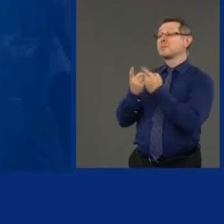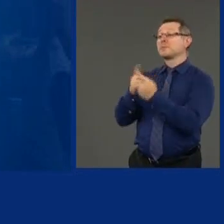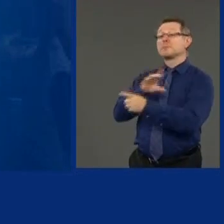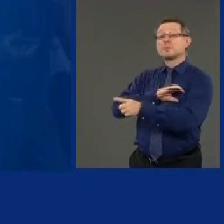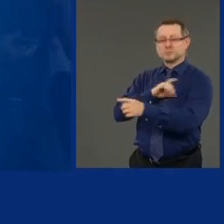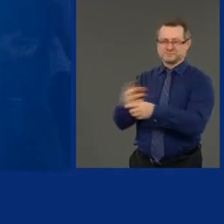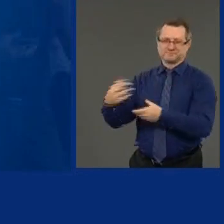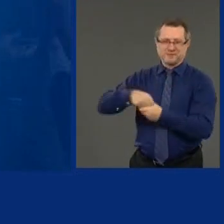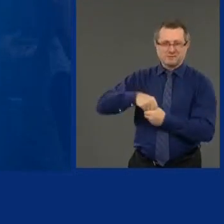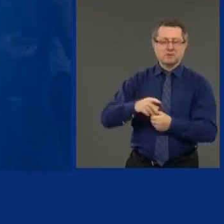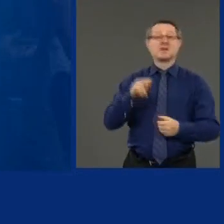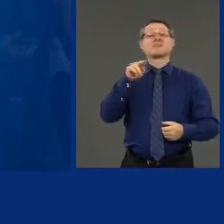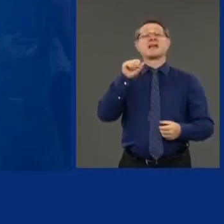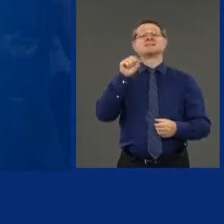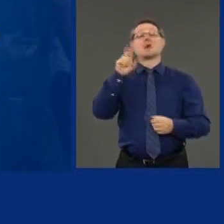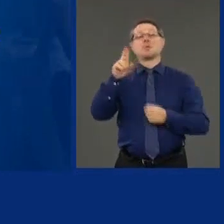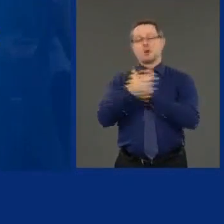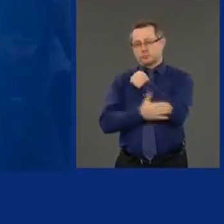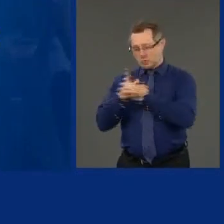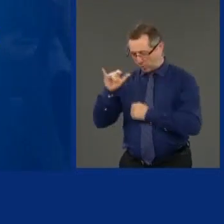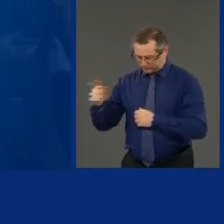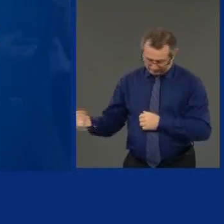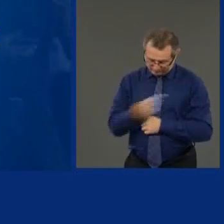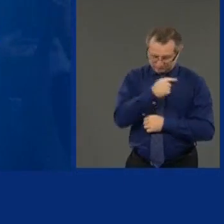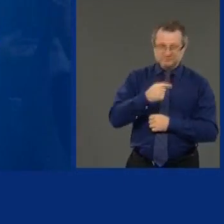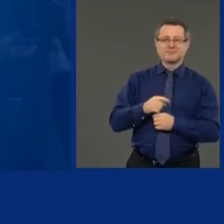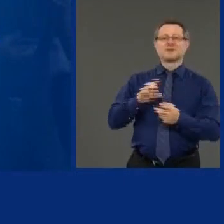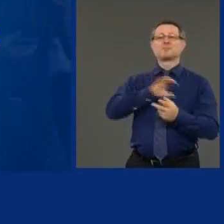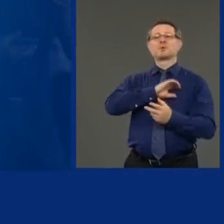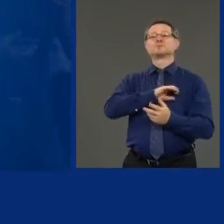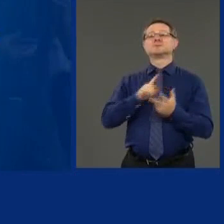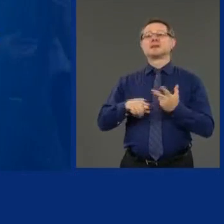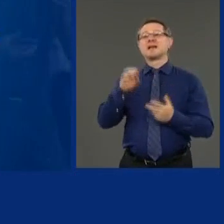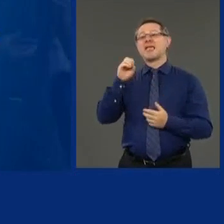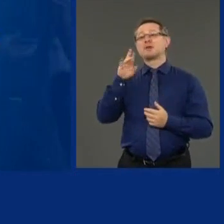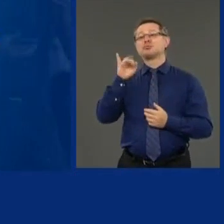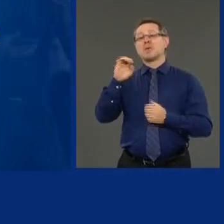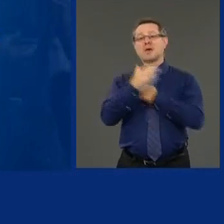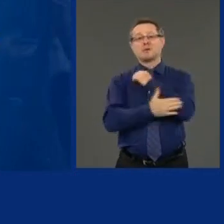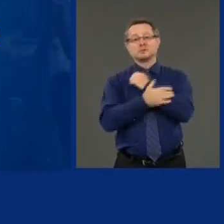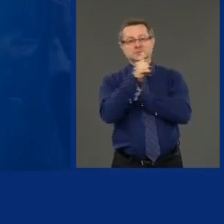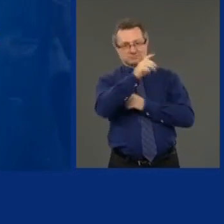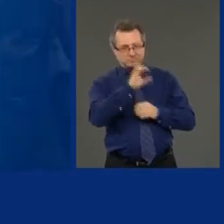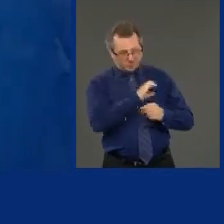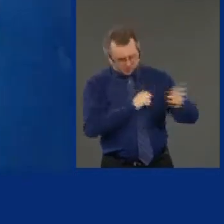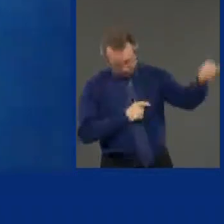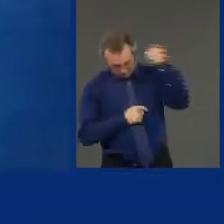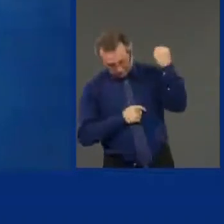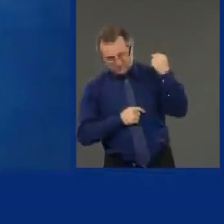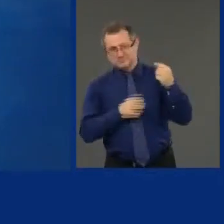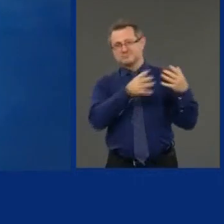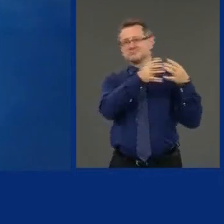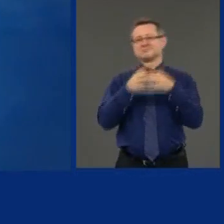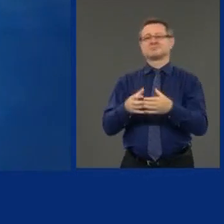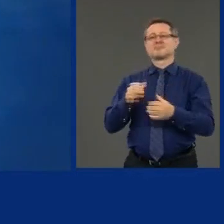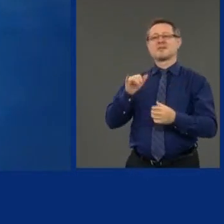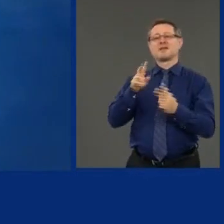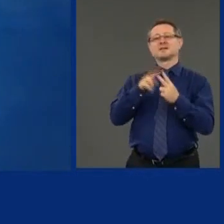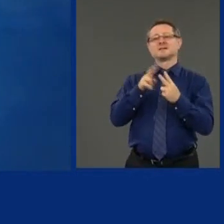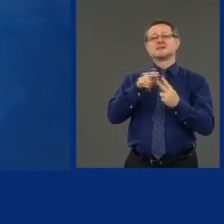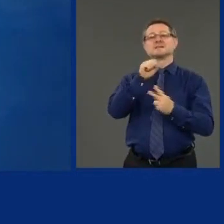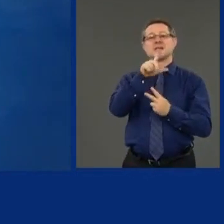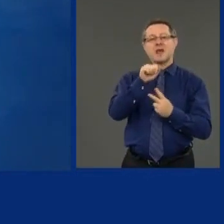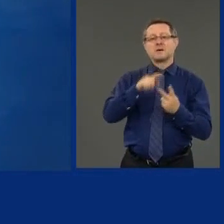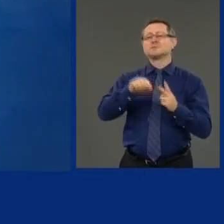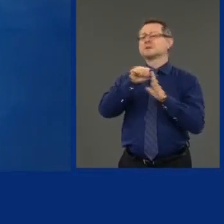do your job. Erie County, the same thing. SLA and state police will continue, and they're there to